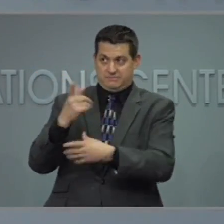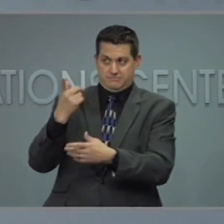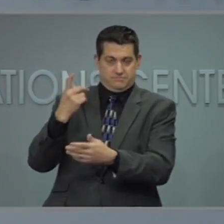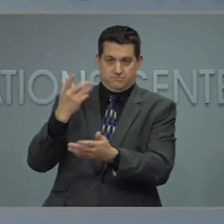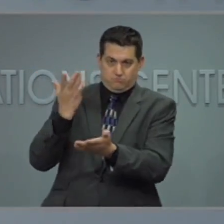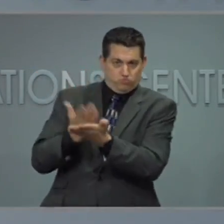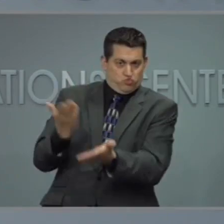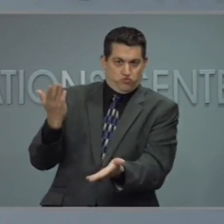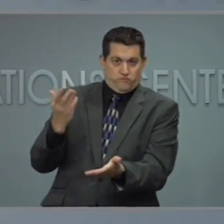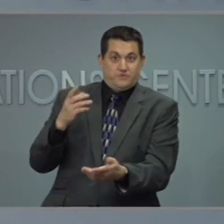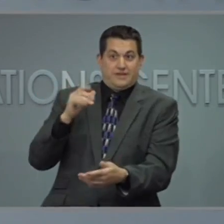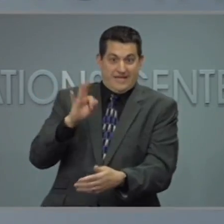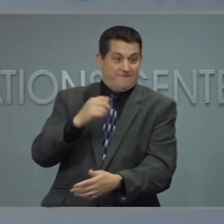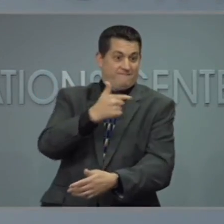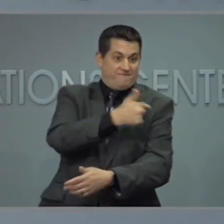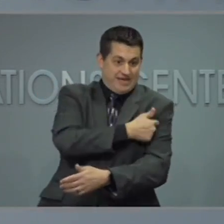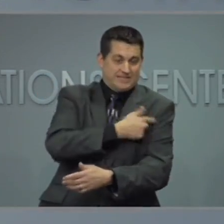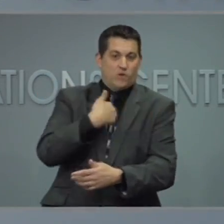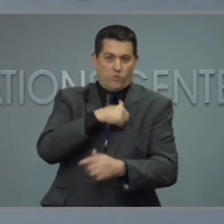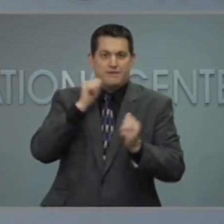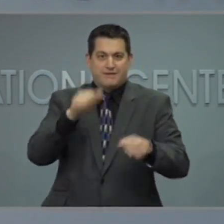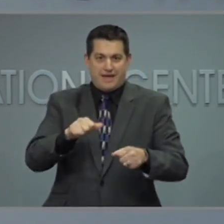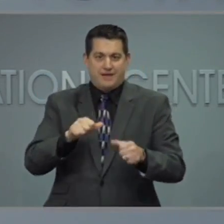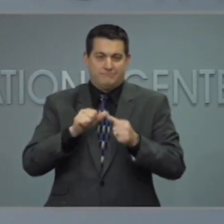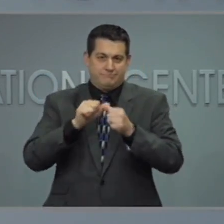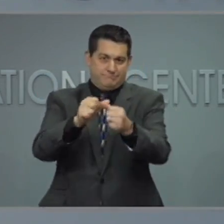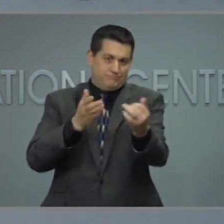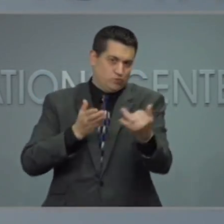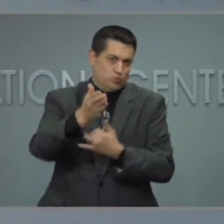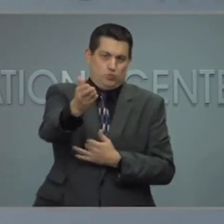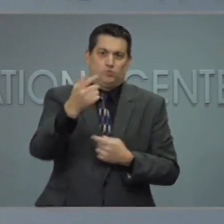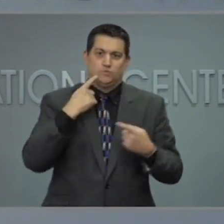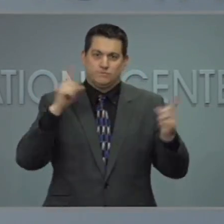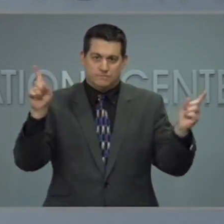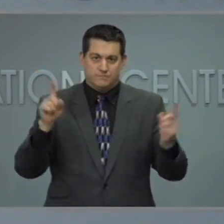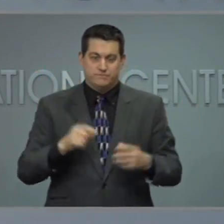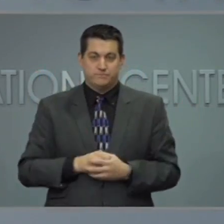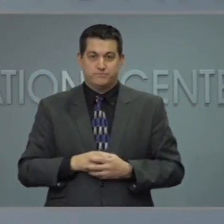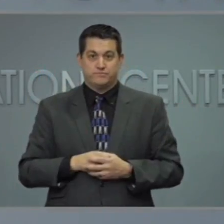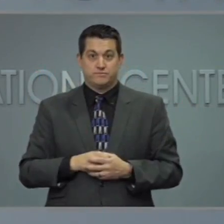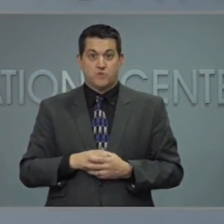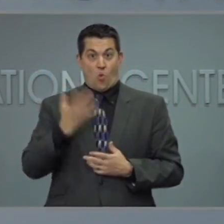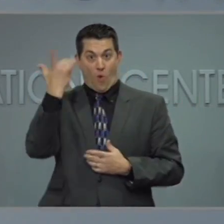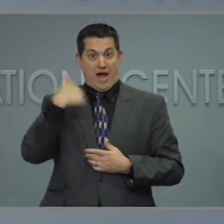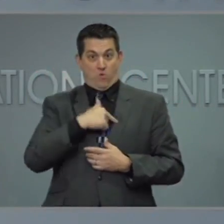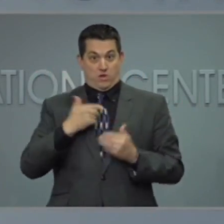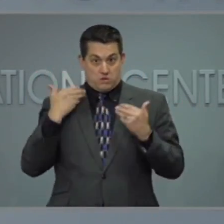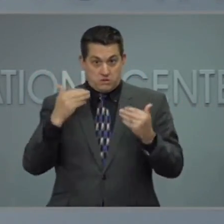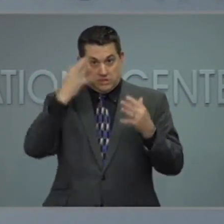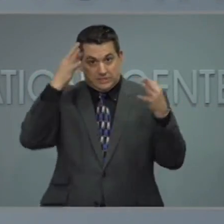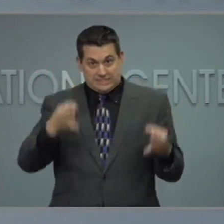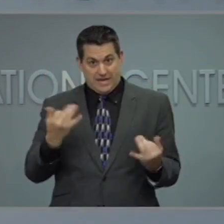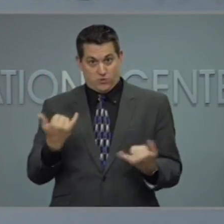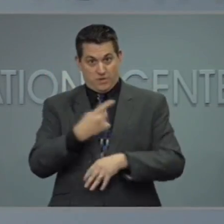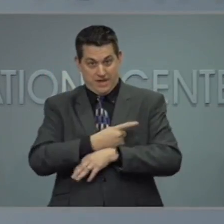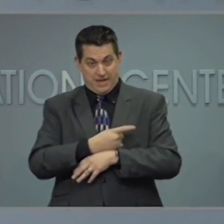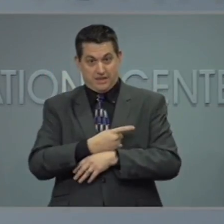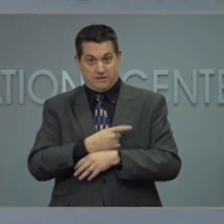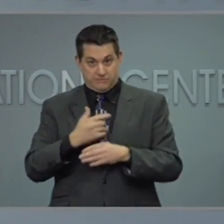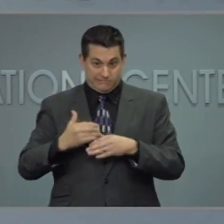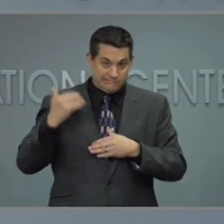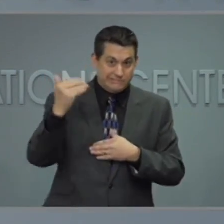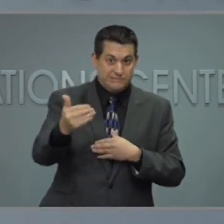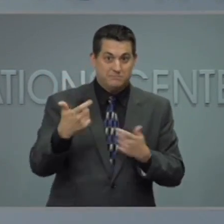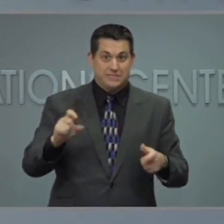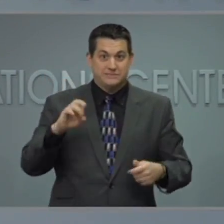the way through this. We can take this step today because the science shows our focus on getting people vaccinated